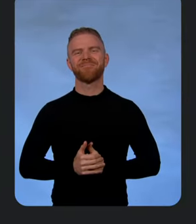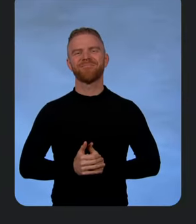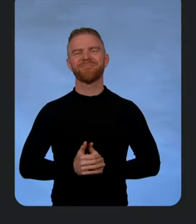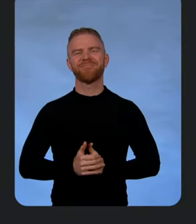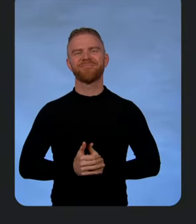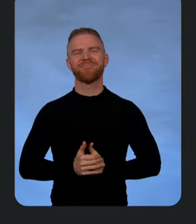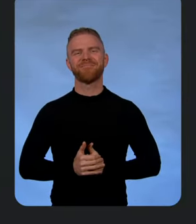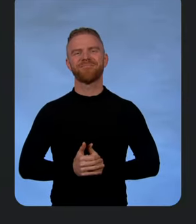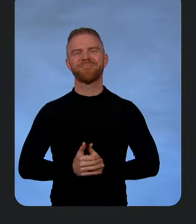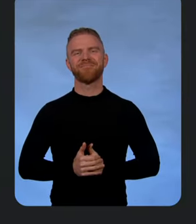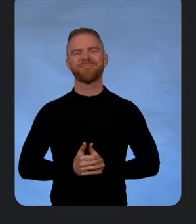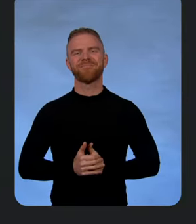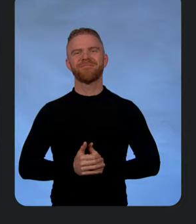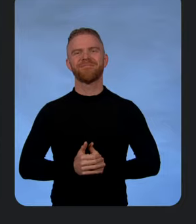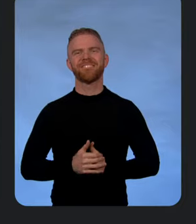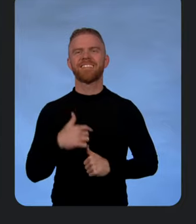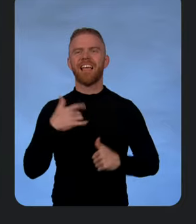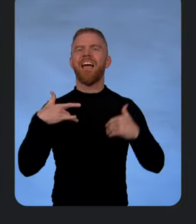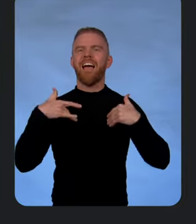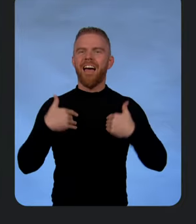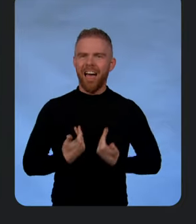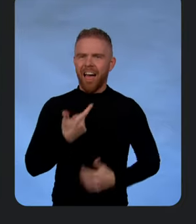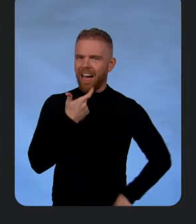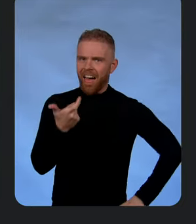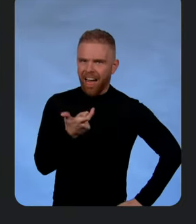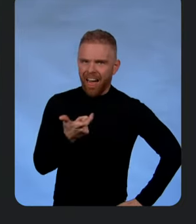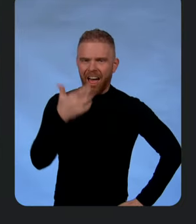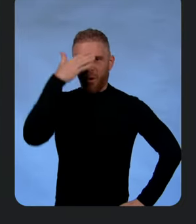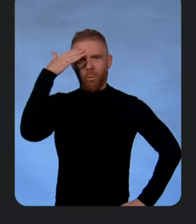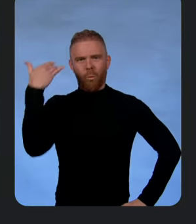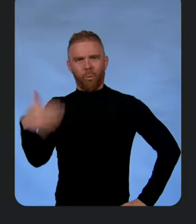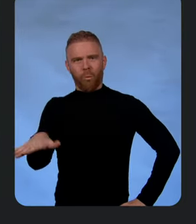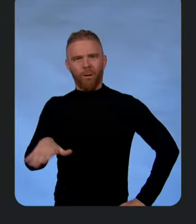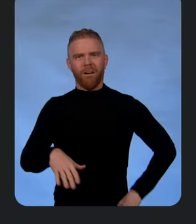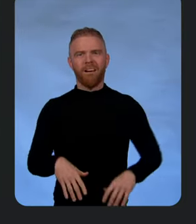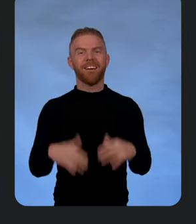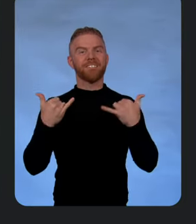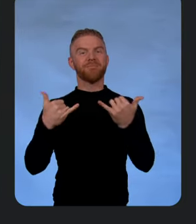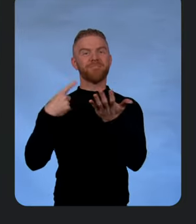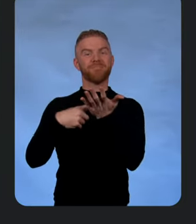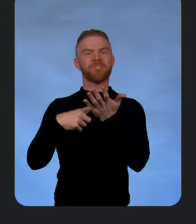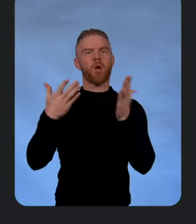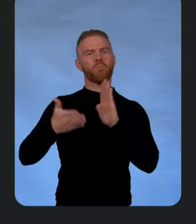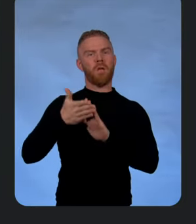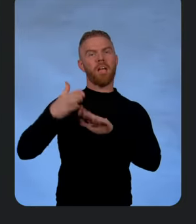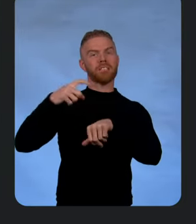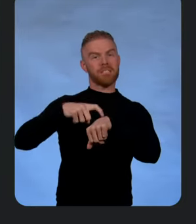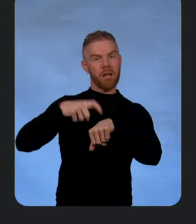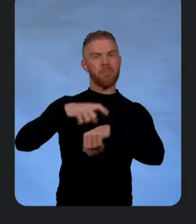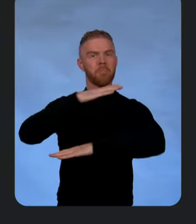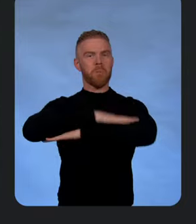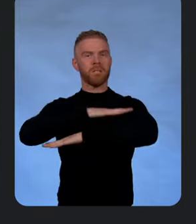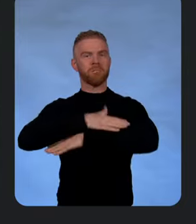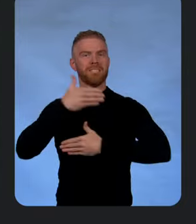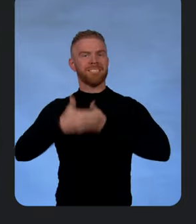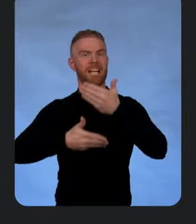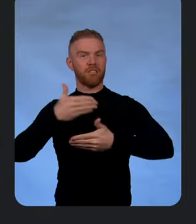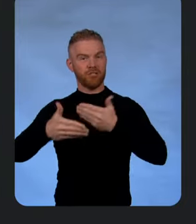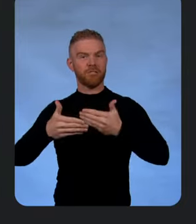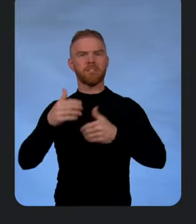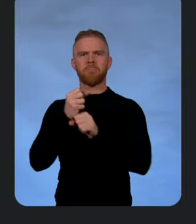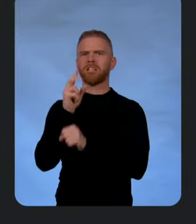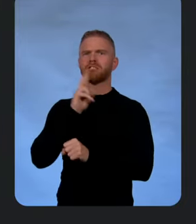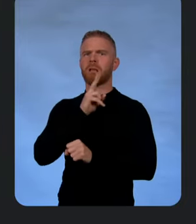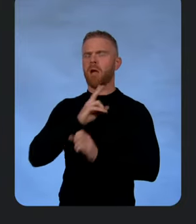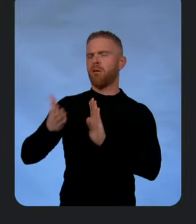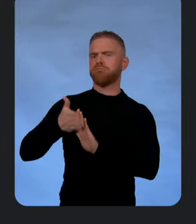Tired just watching that guy. That was great. So let's talk more about this runtime and platform stage and how Gemini makes running apps better. Can you all join